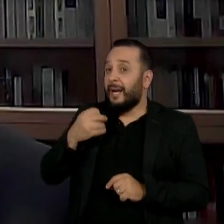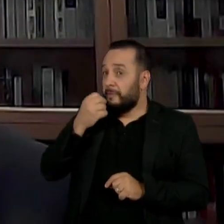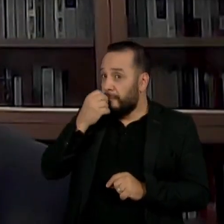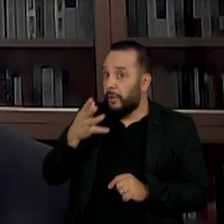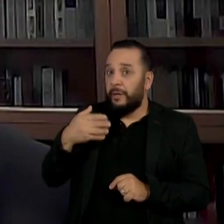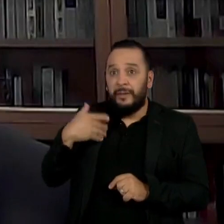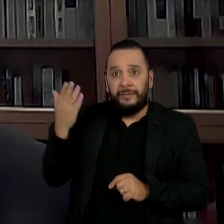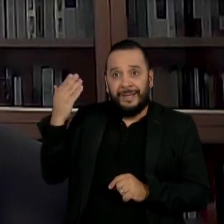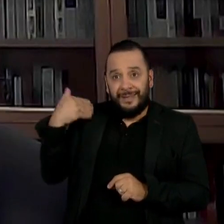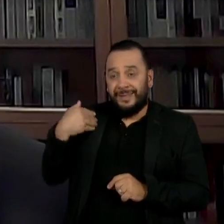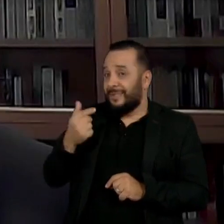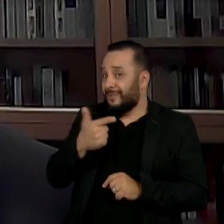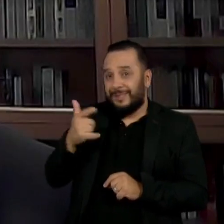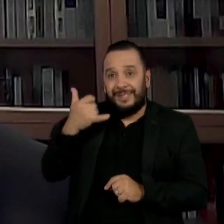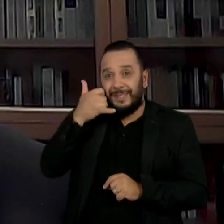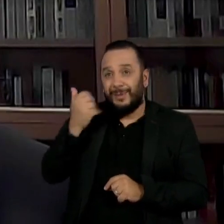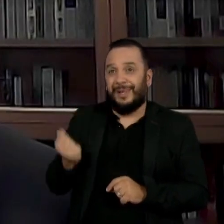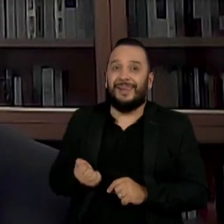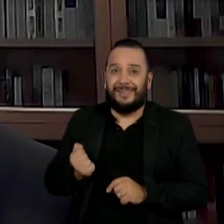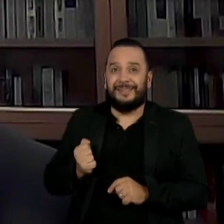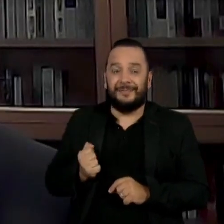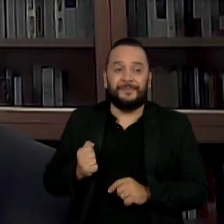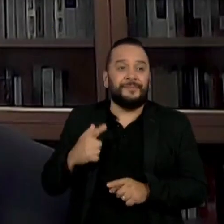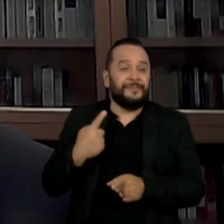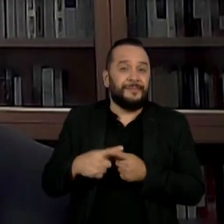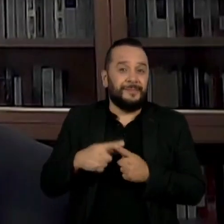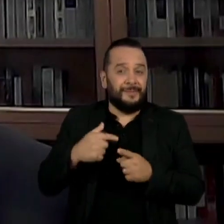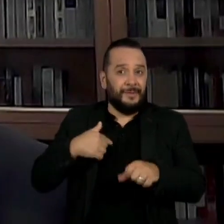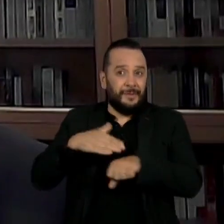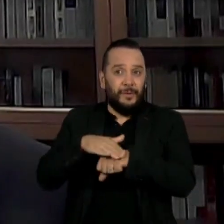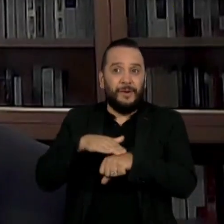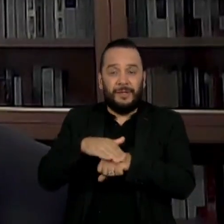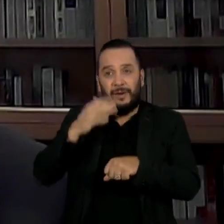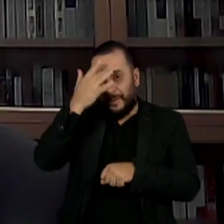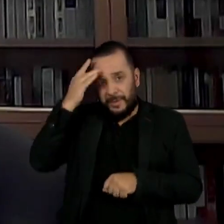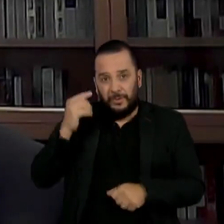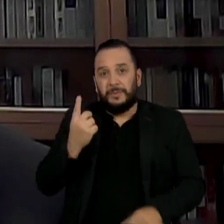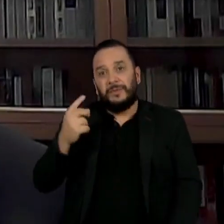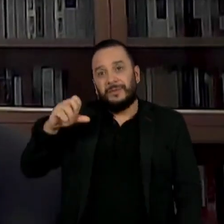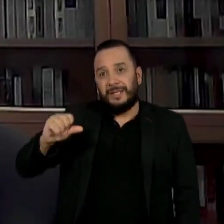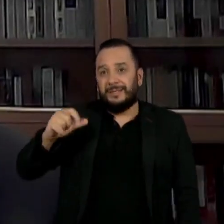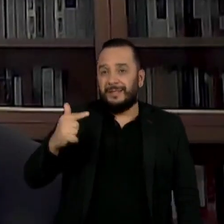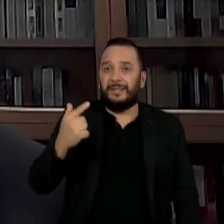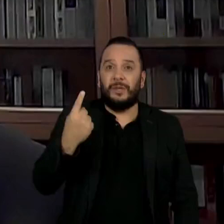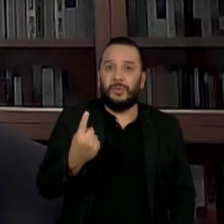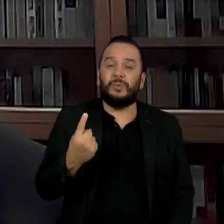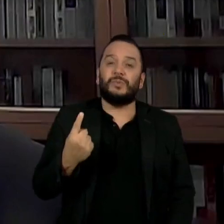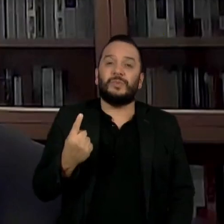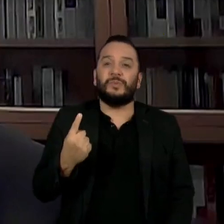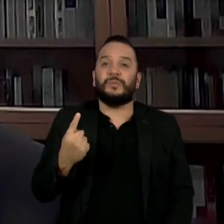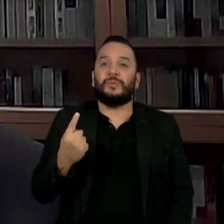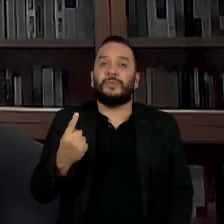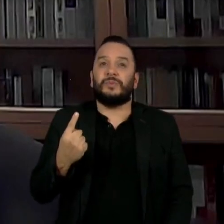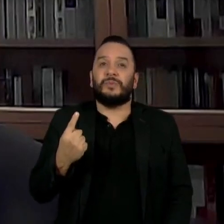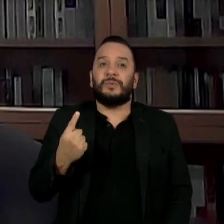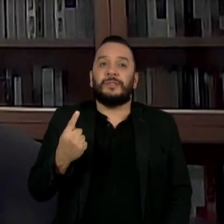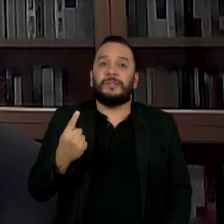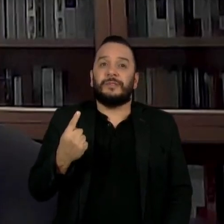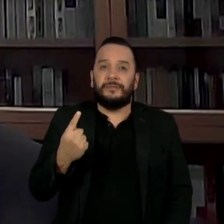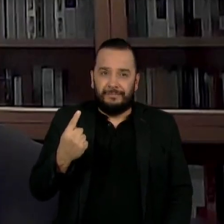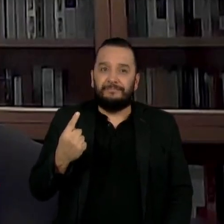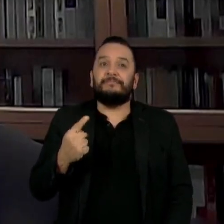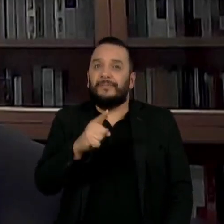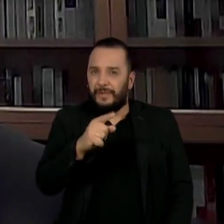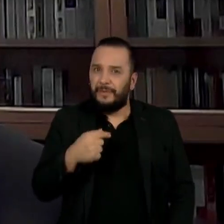in a novel. That if you wanted to communicate with someone in 1971, you